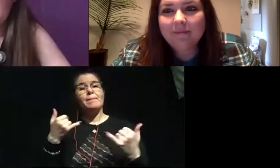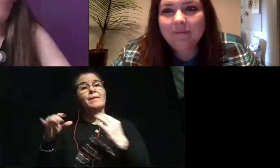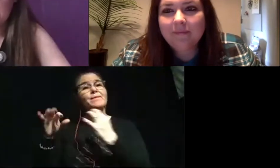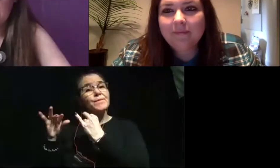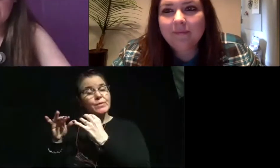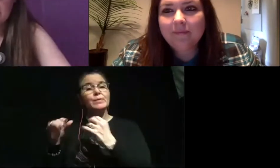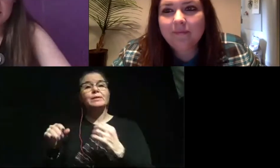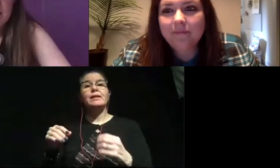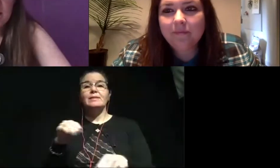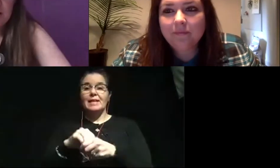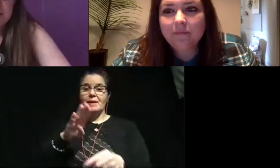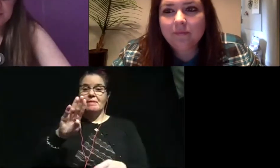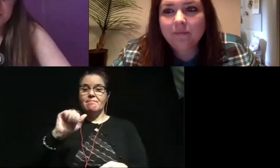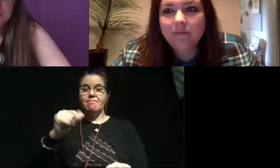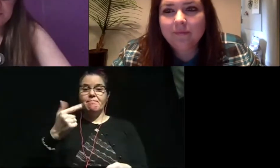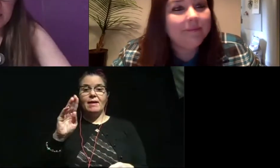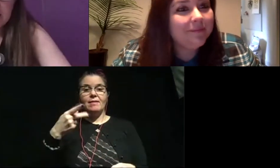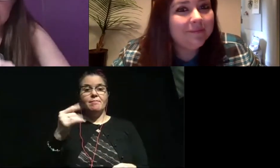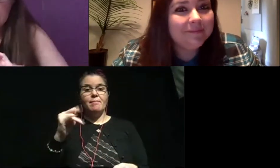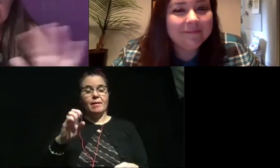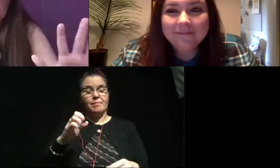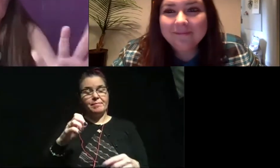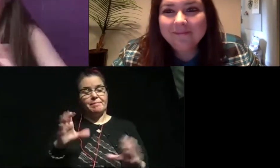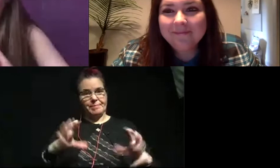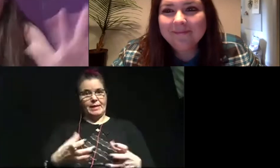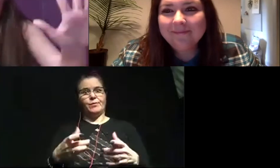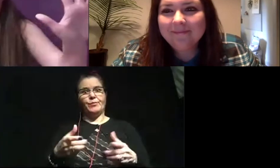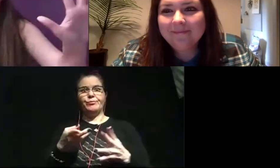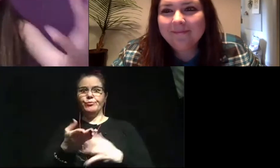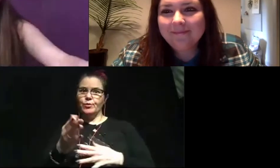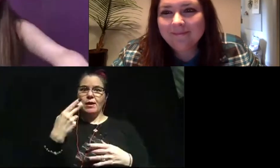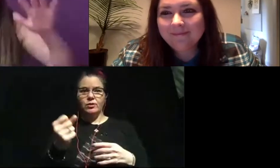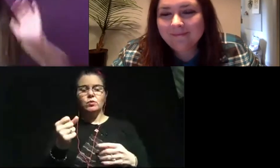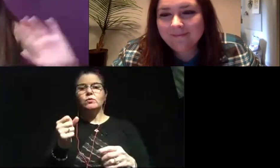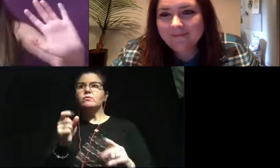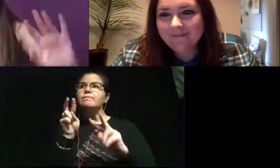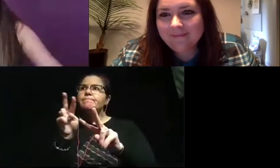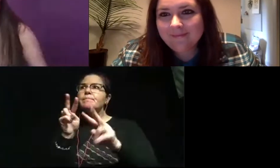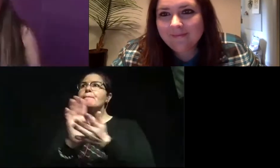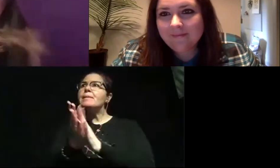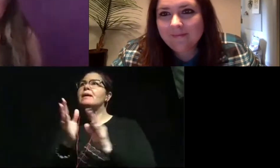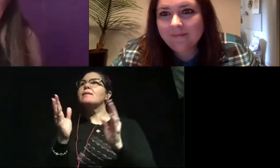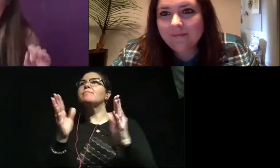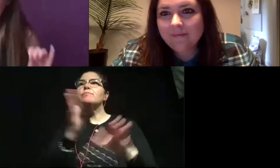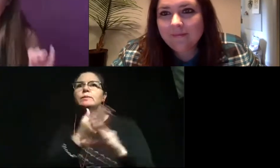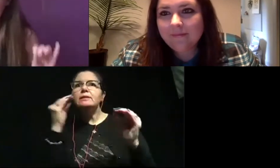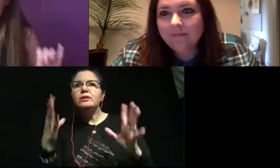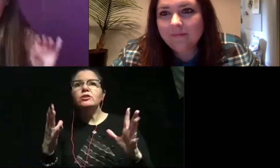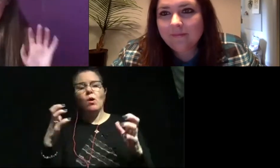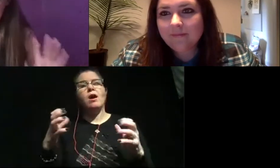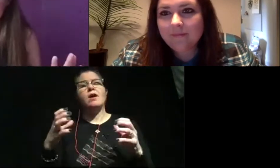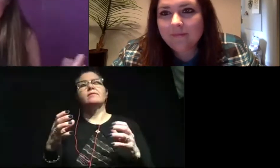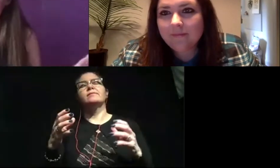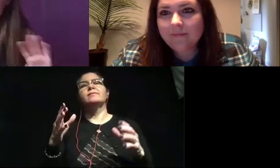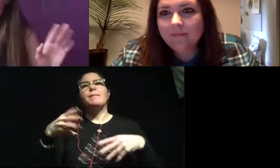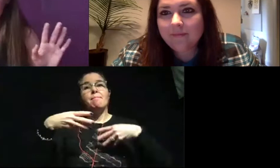was in a bagpipe band all through high school and I loved music and I wanted to be a music educator. wanted to perform. I wanted to be a marching band director,